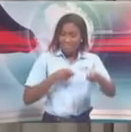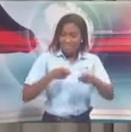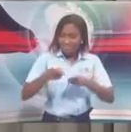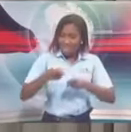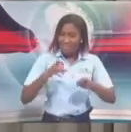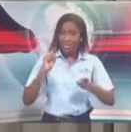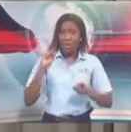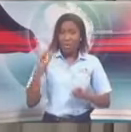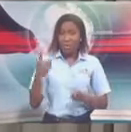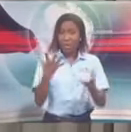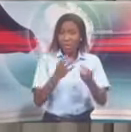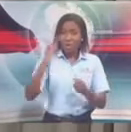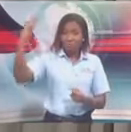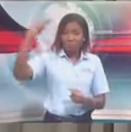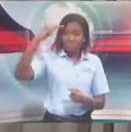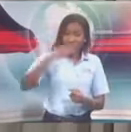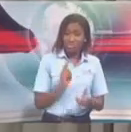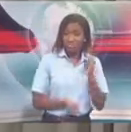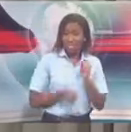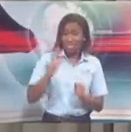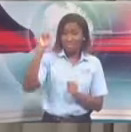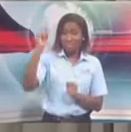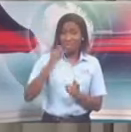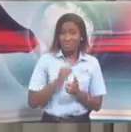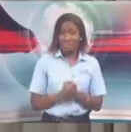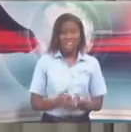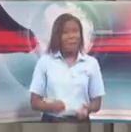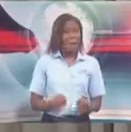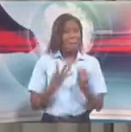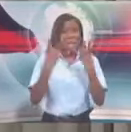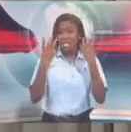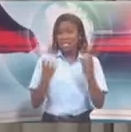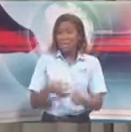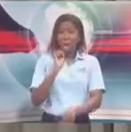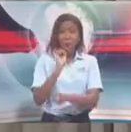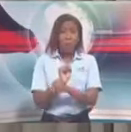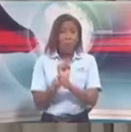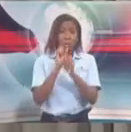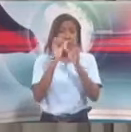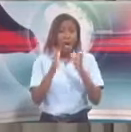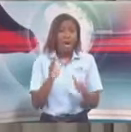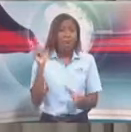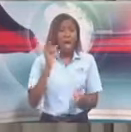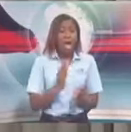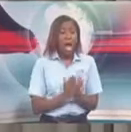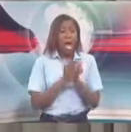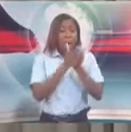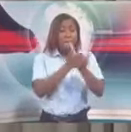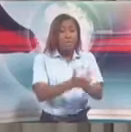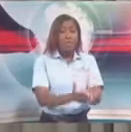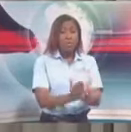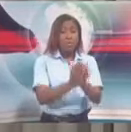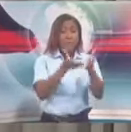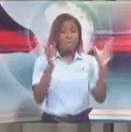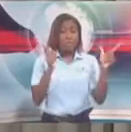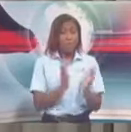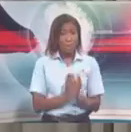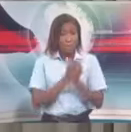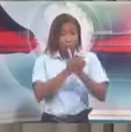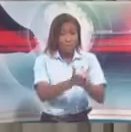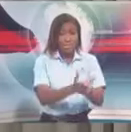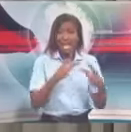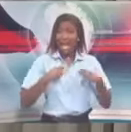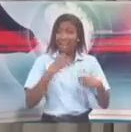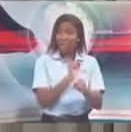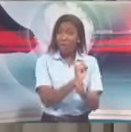to Trinidad and Tobago. There are hundreds of cruise workers out there. Other CARICOM islands, I think I heard the number for Jamaica, is in the region of 7